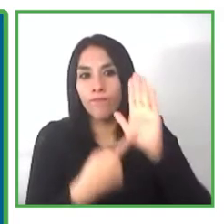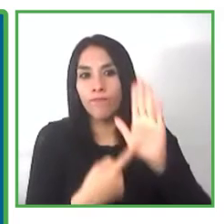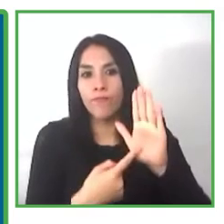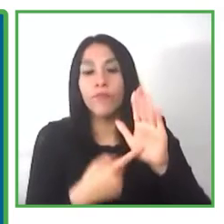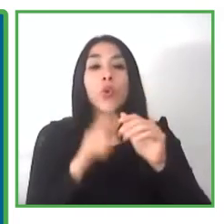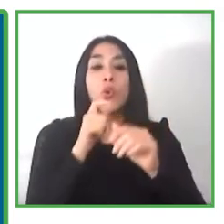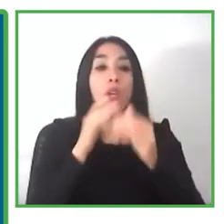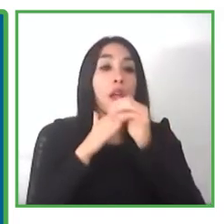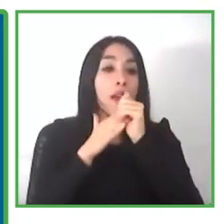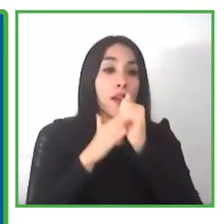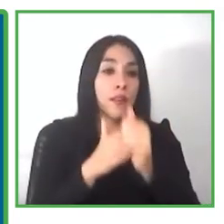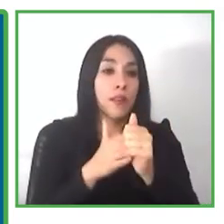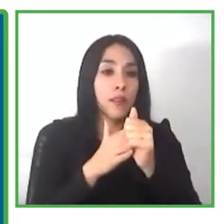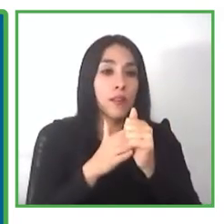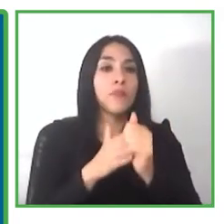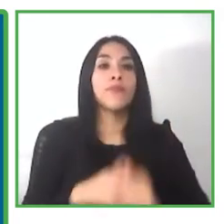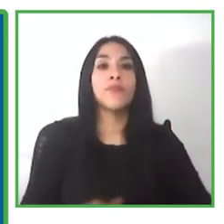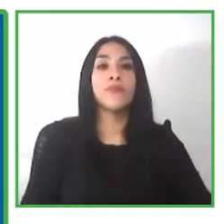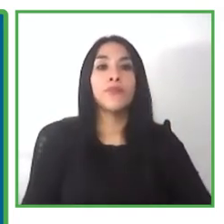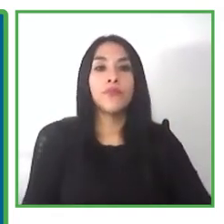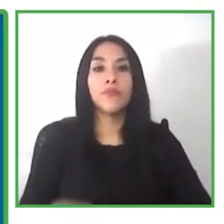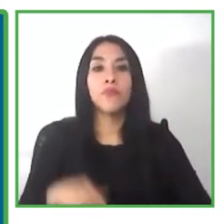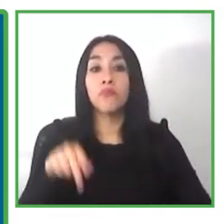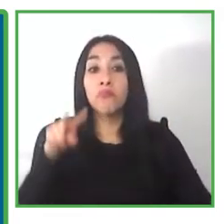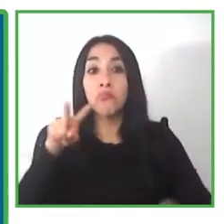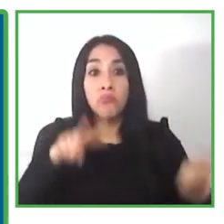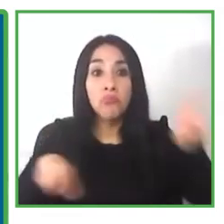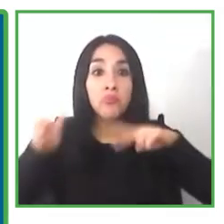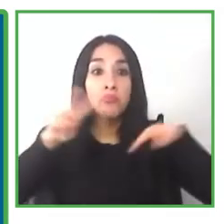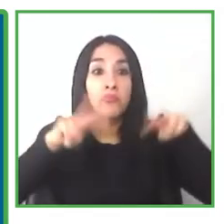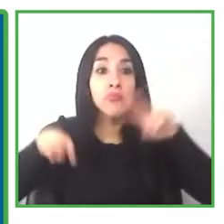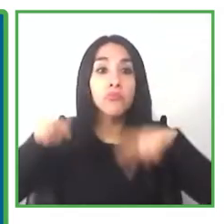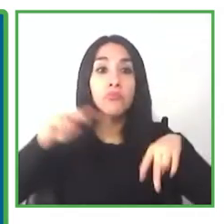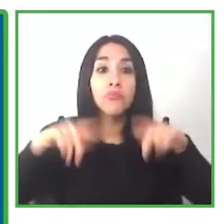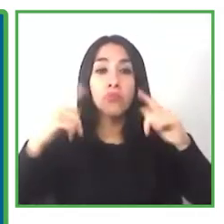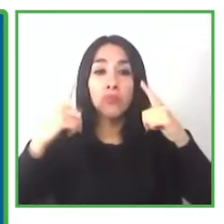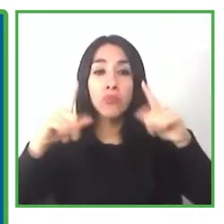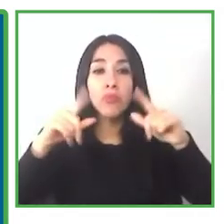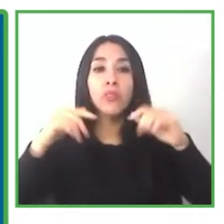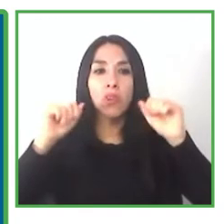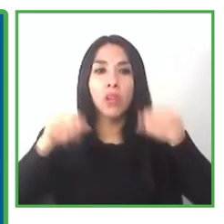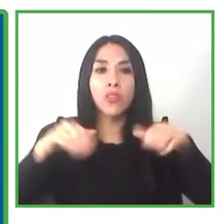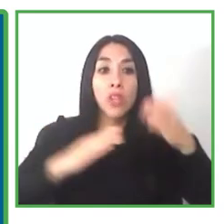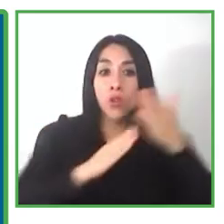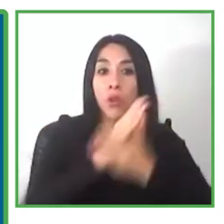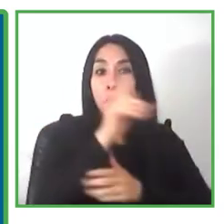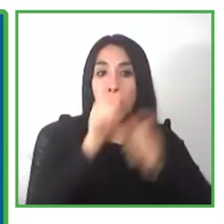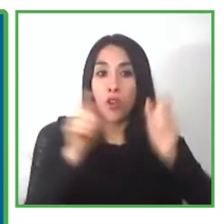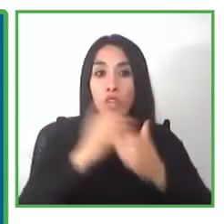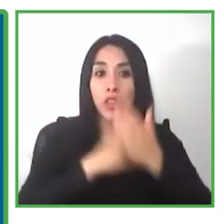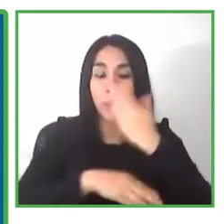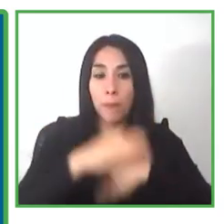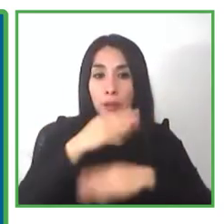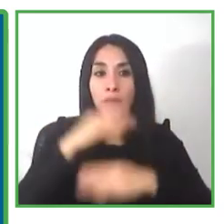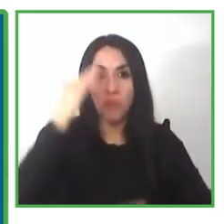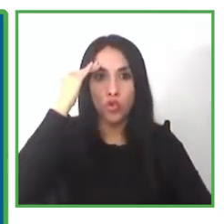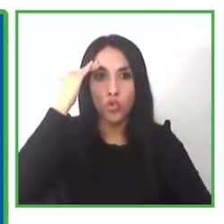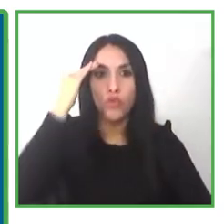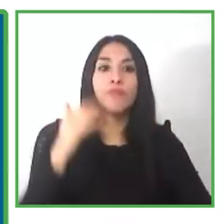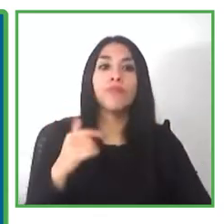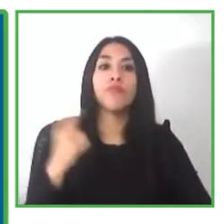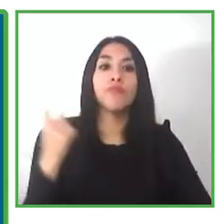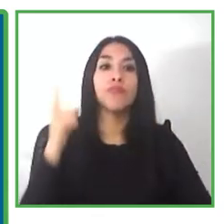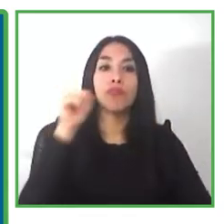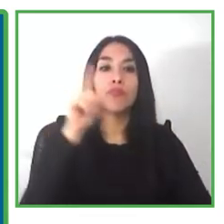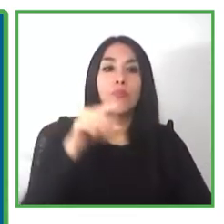stigmatized and overcome them he is an advocate for the rights of the people with uh disabilities with